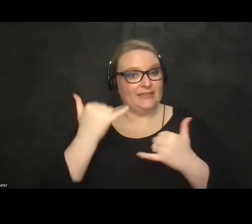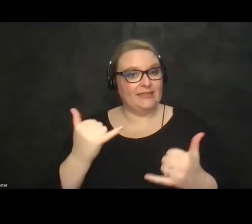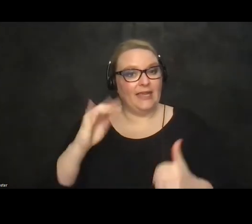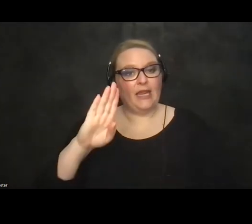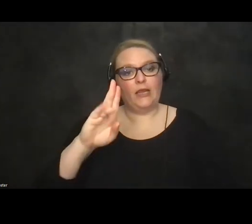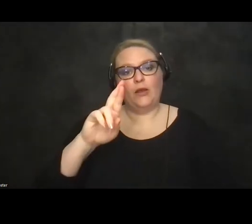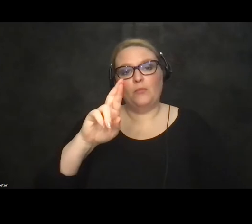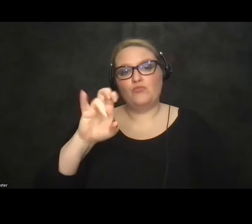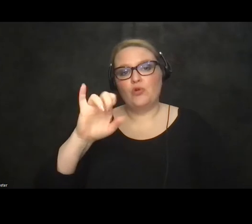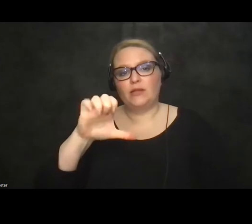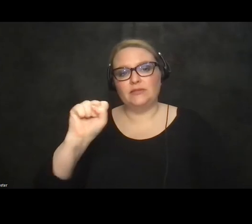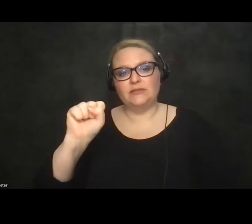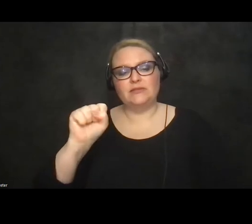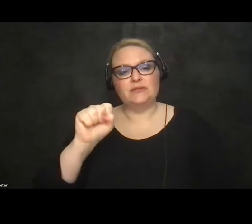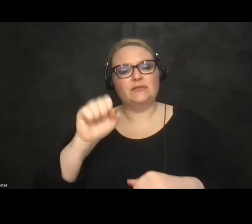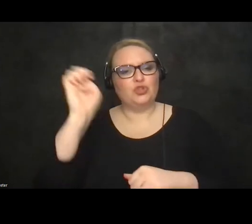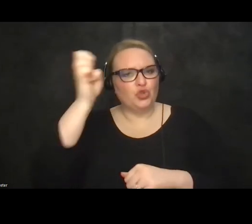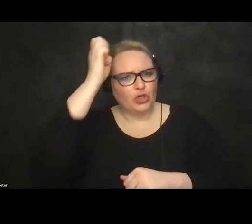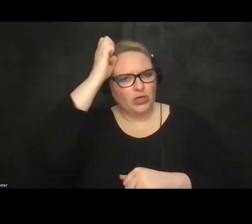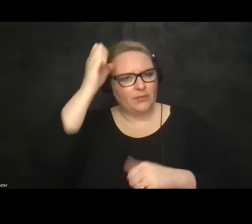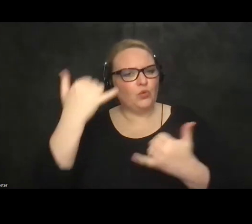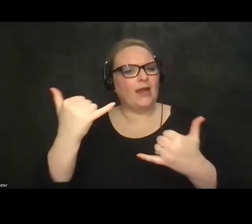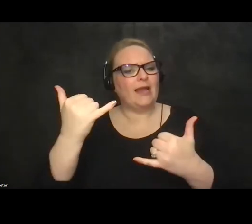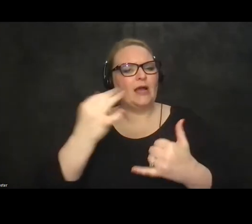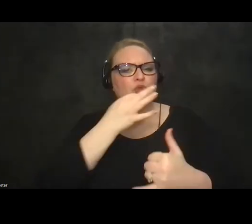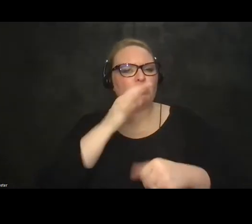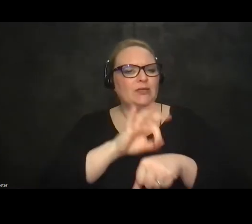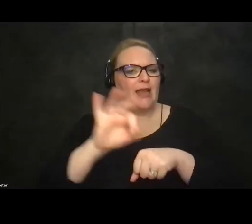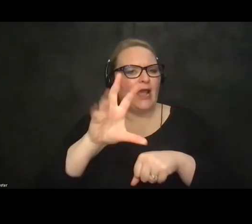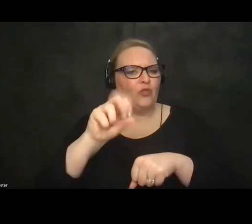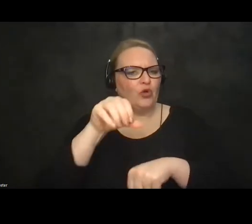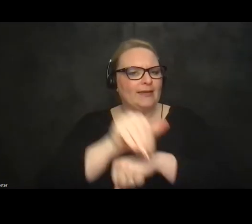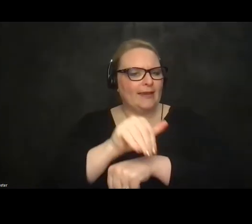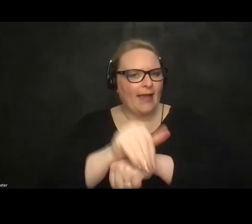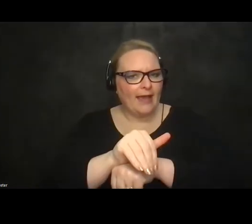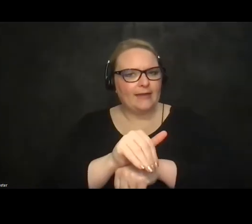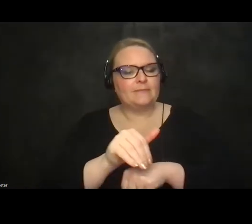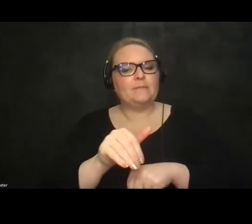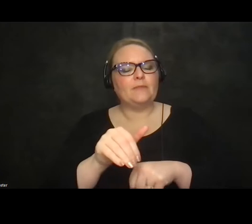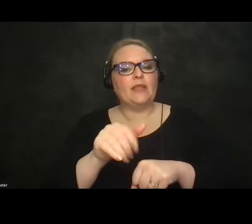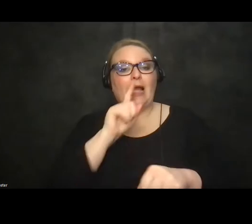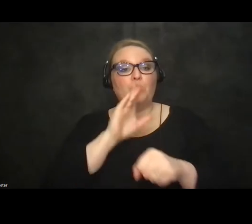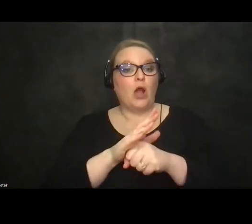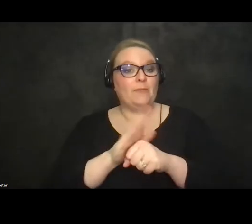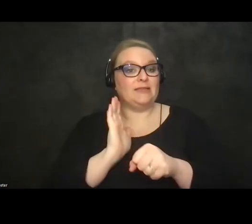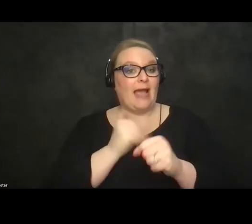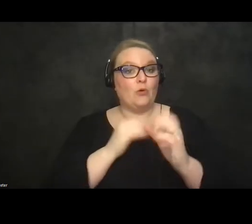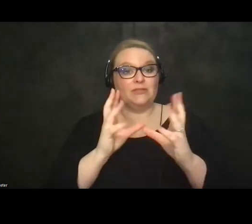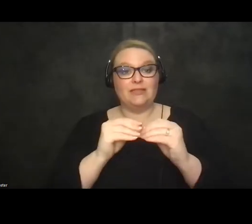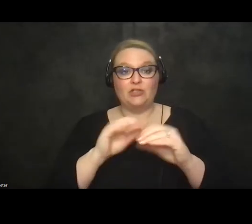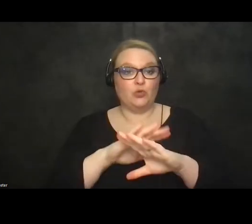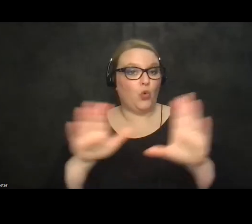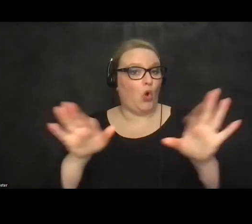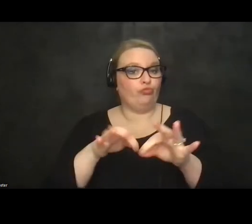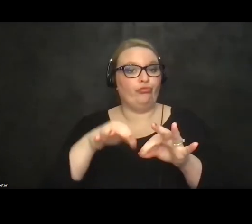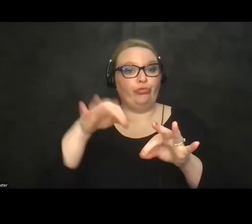um so it's getting on for 9 30 at night um so when somebody said you know are we going to overrun I can promise you this session will not overrun uh